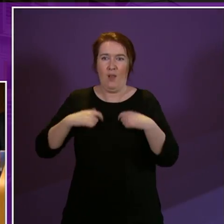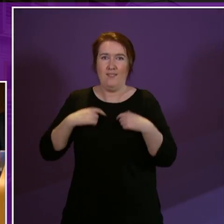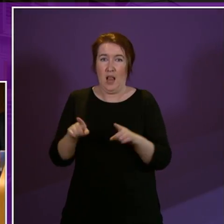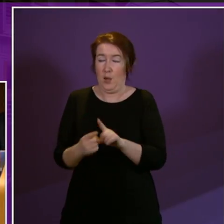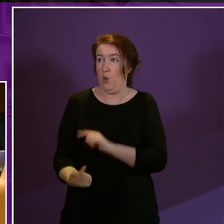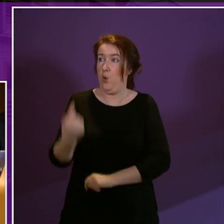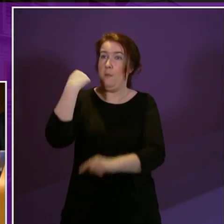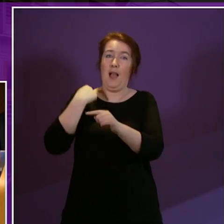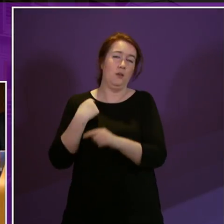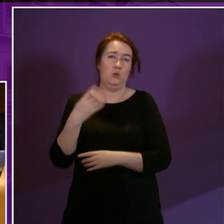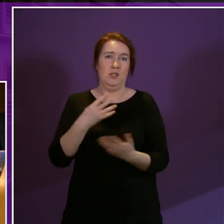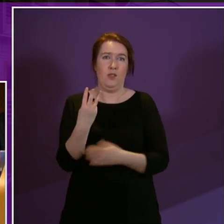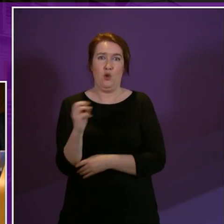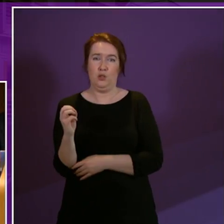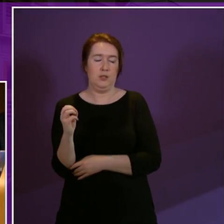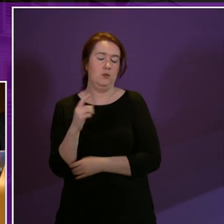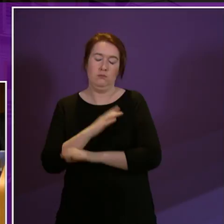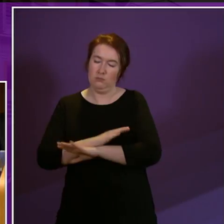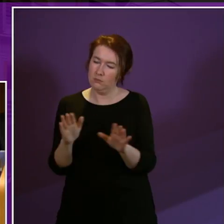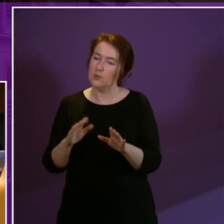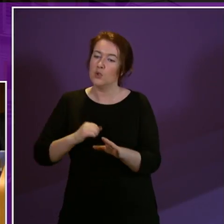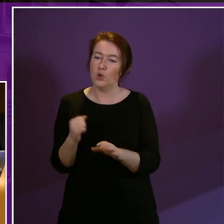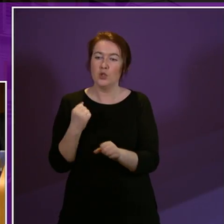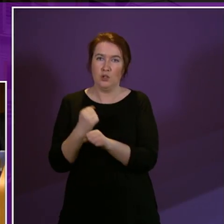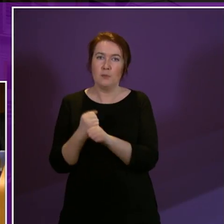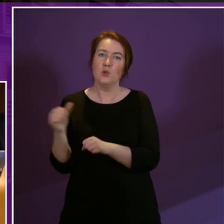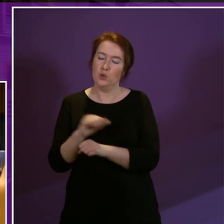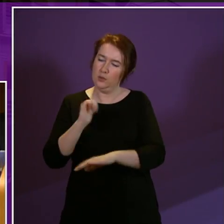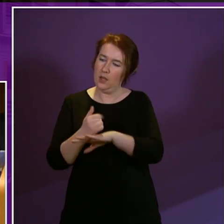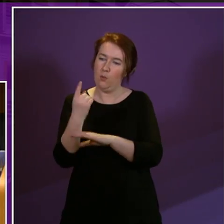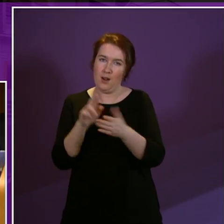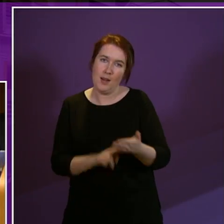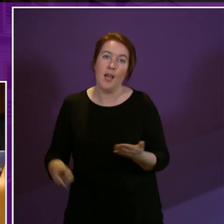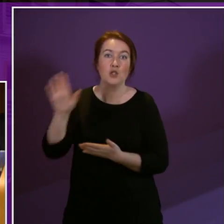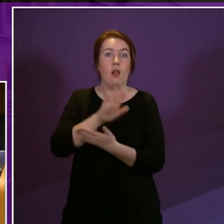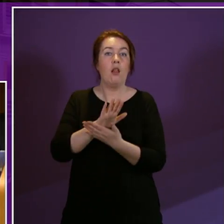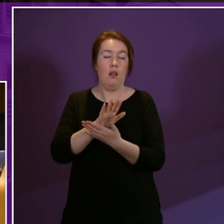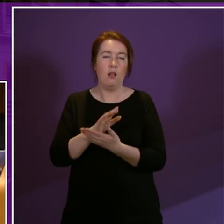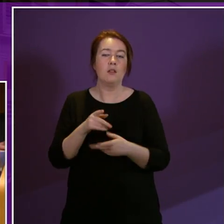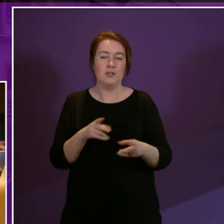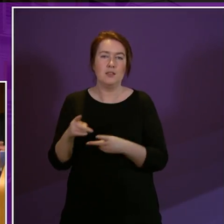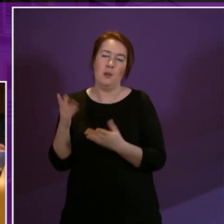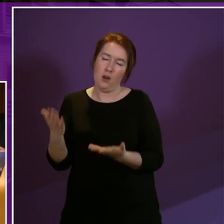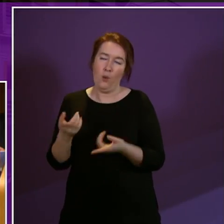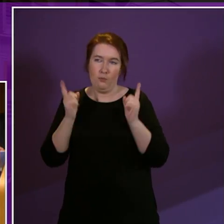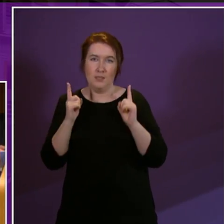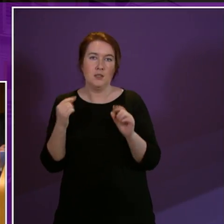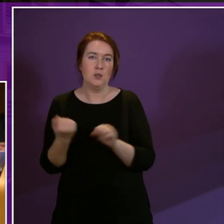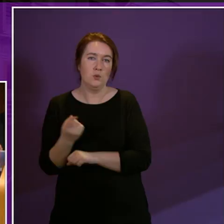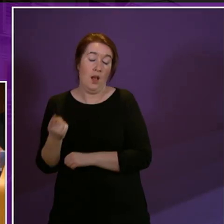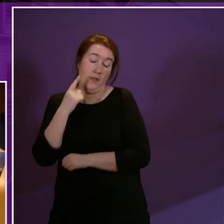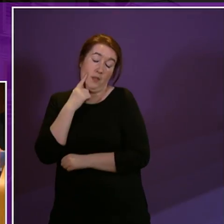they warmly welcomed the Scottish Government's decision to set up a national system which is what the Minister is doing and I think it's